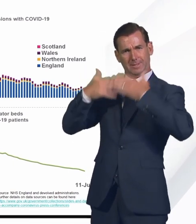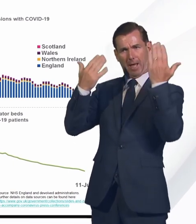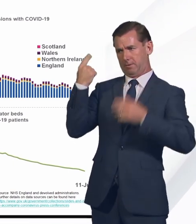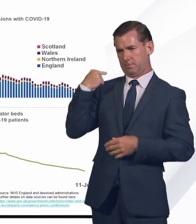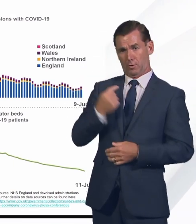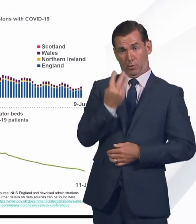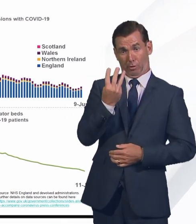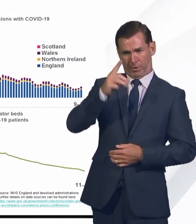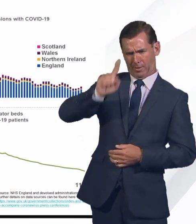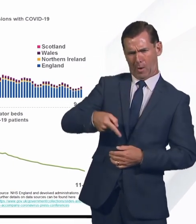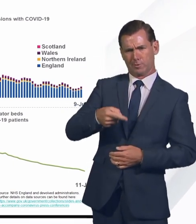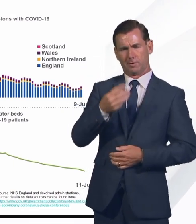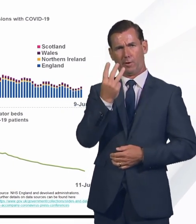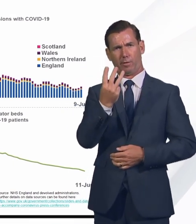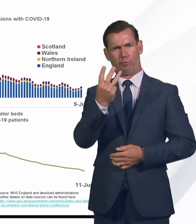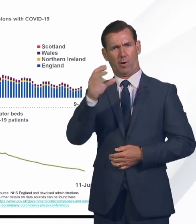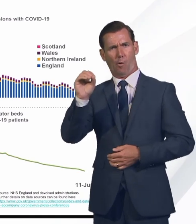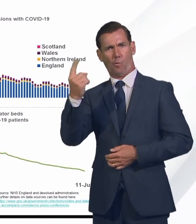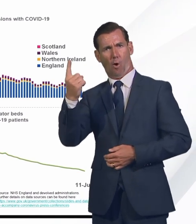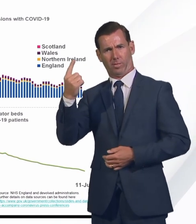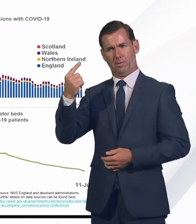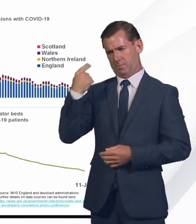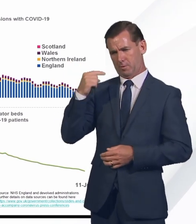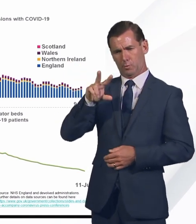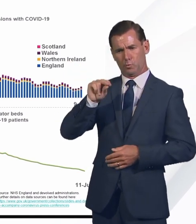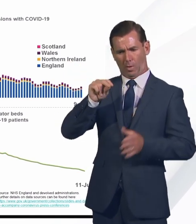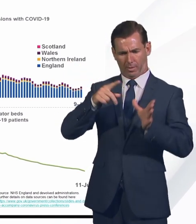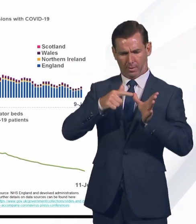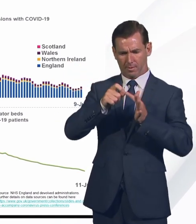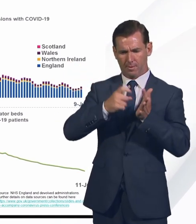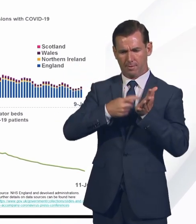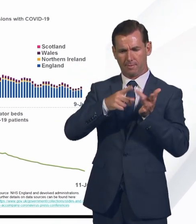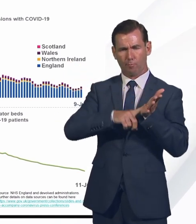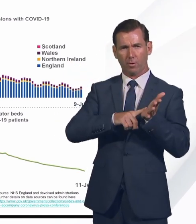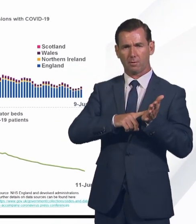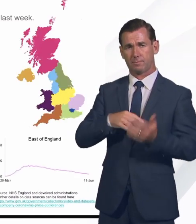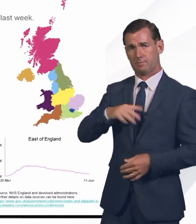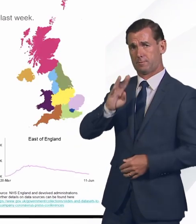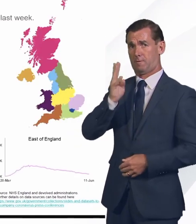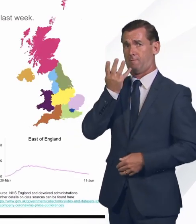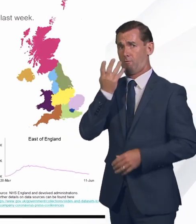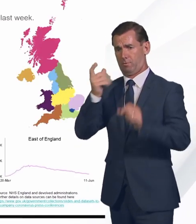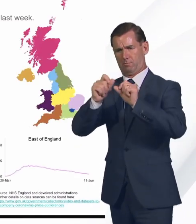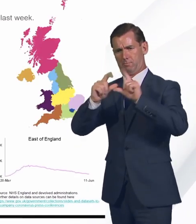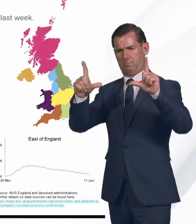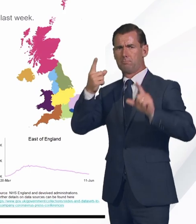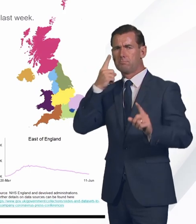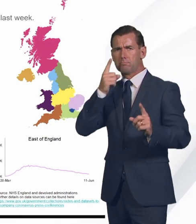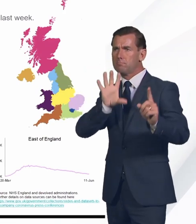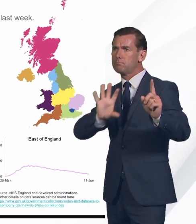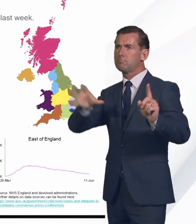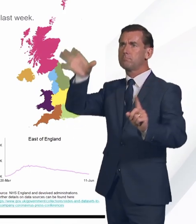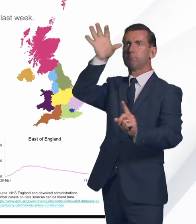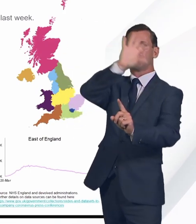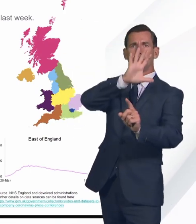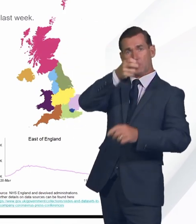,301 on 12 April. The fourth slide shows what is happening in hospitals